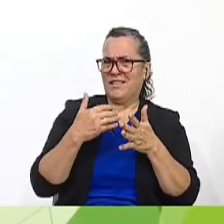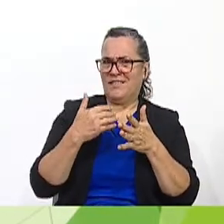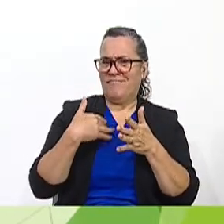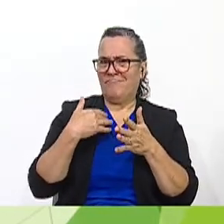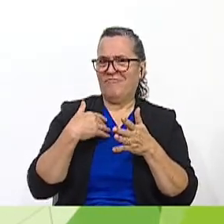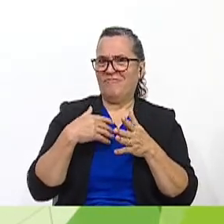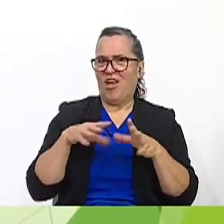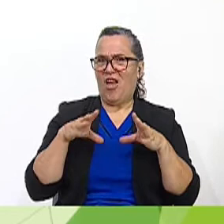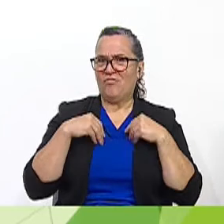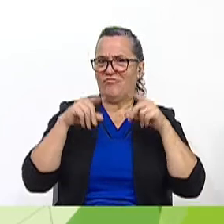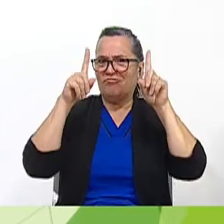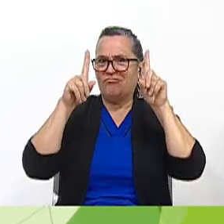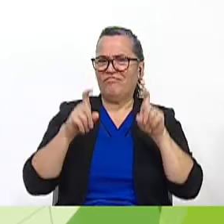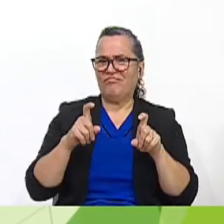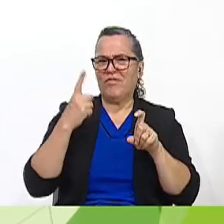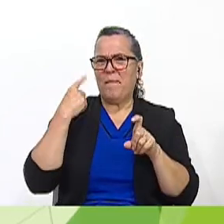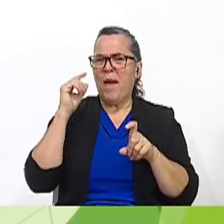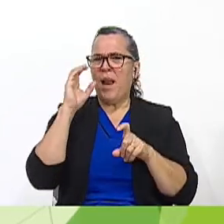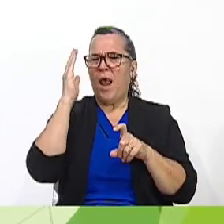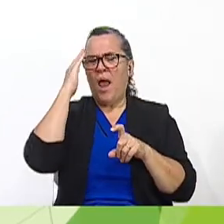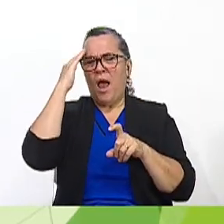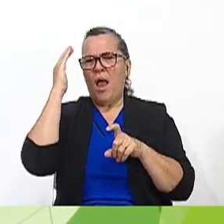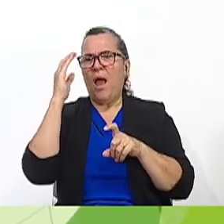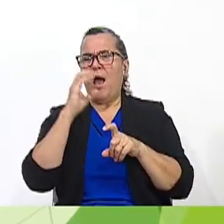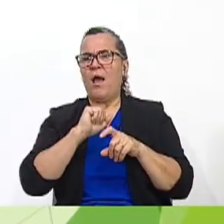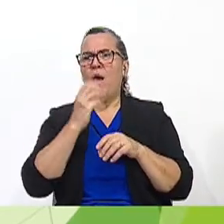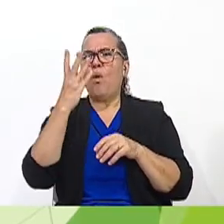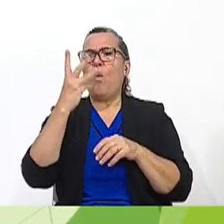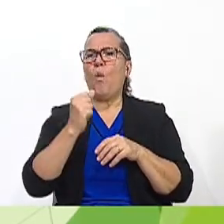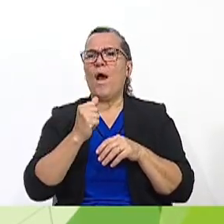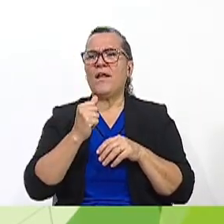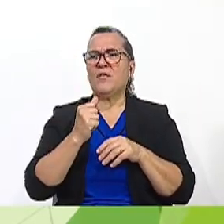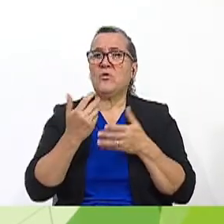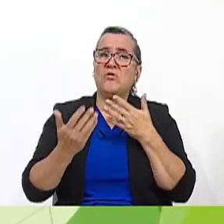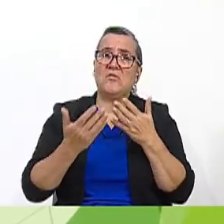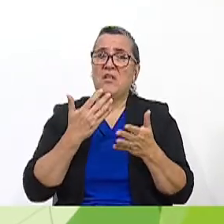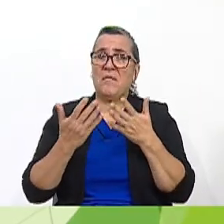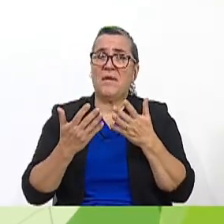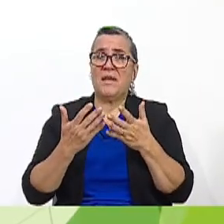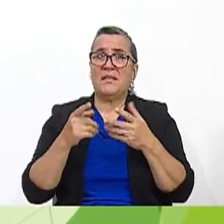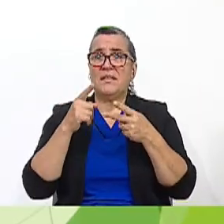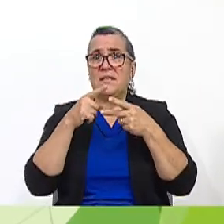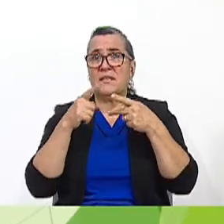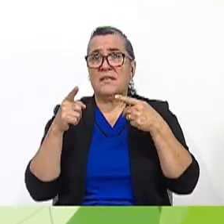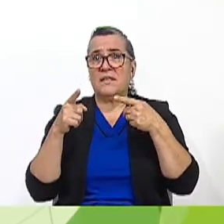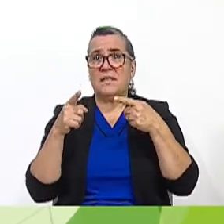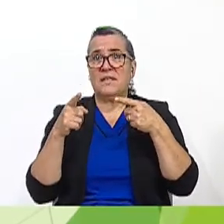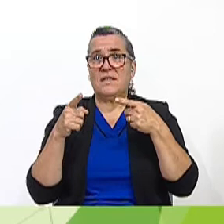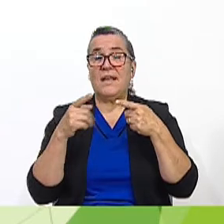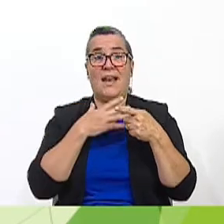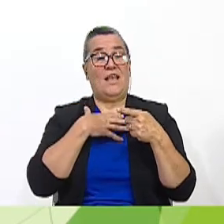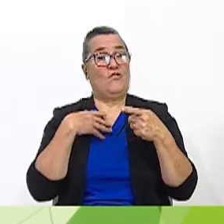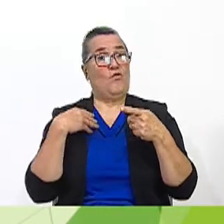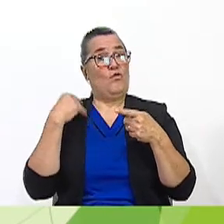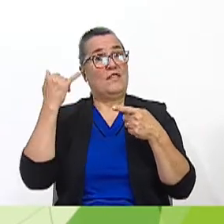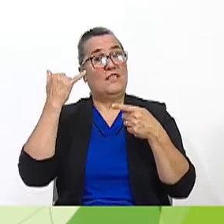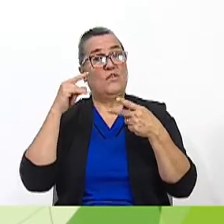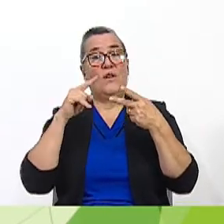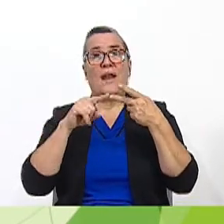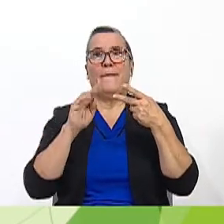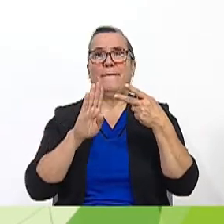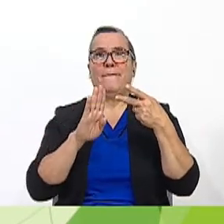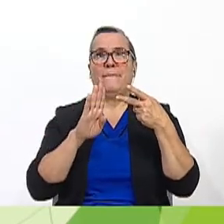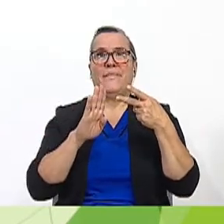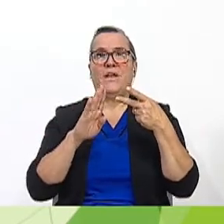took a quiz to figure out how much they might. A. Like their smartphones. B.